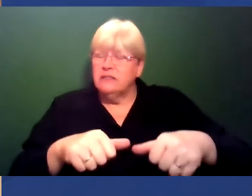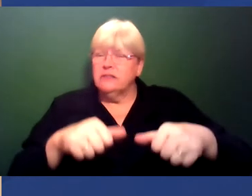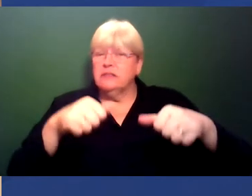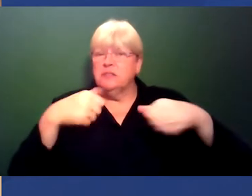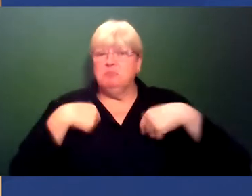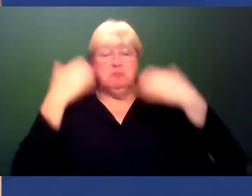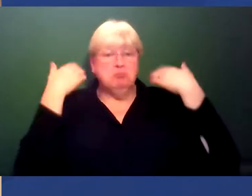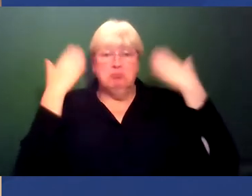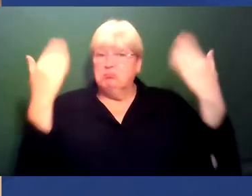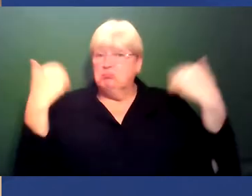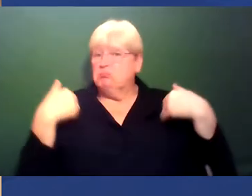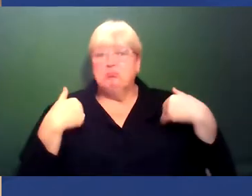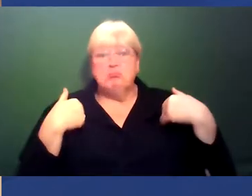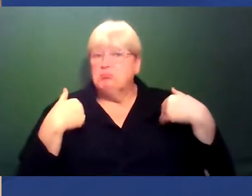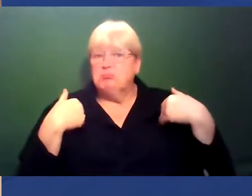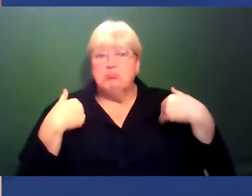aware of that.